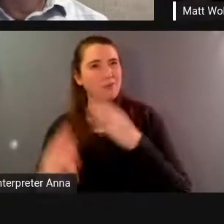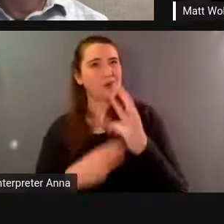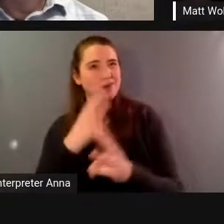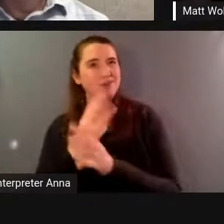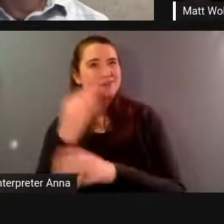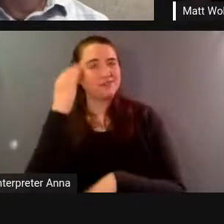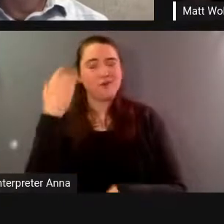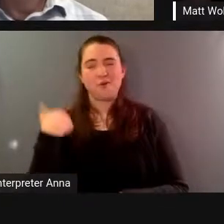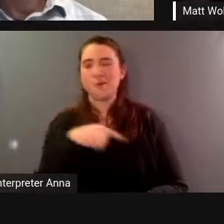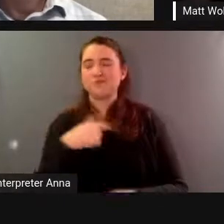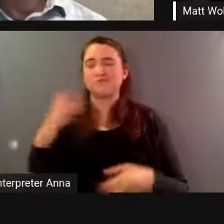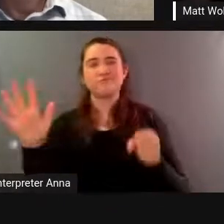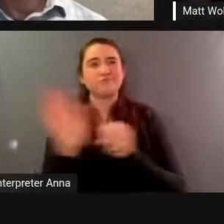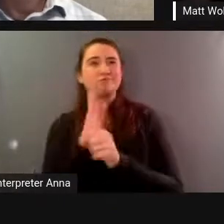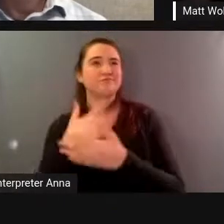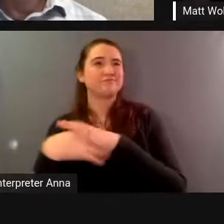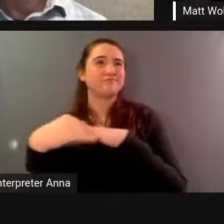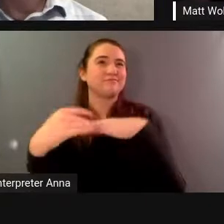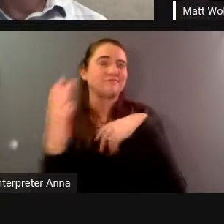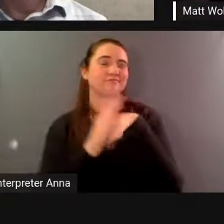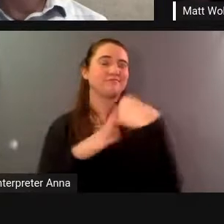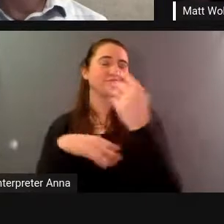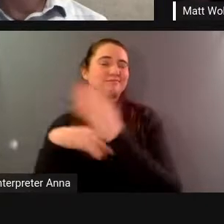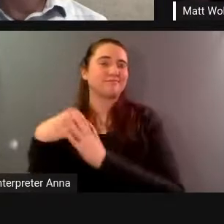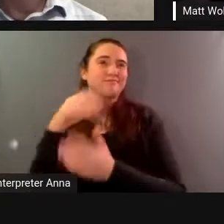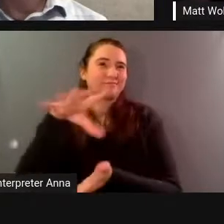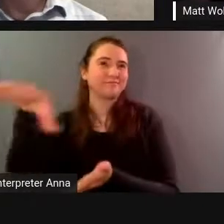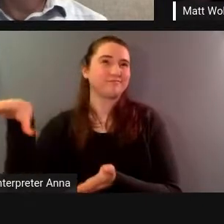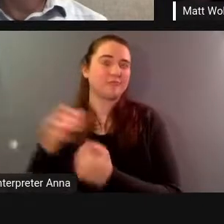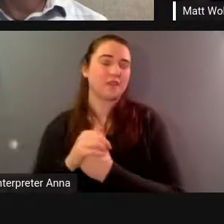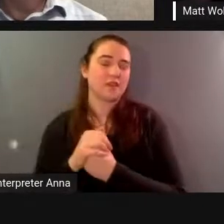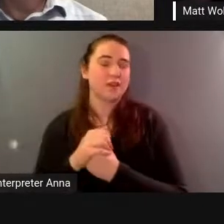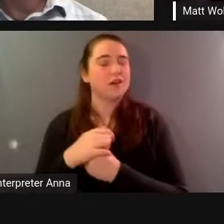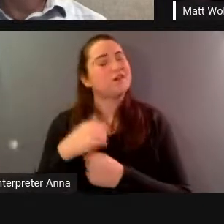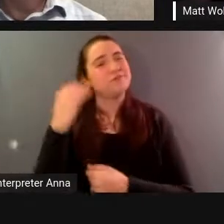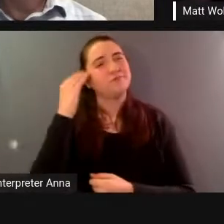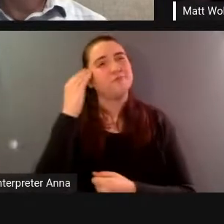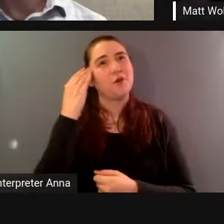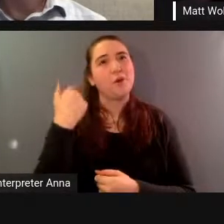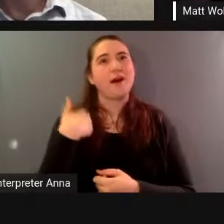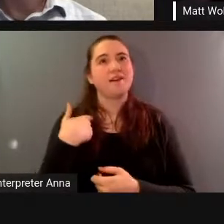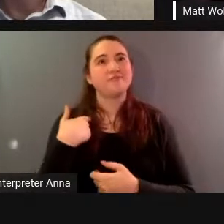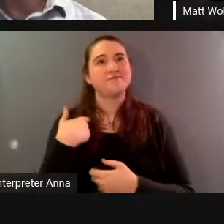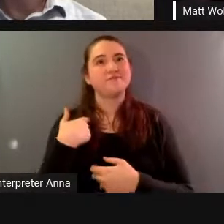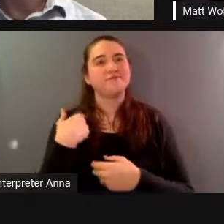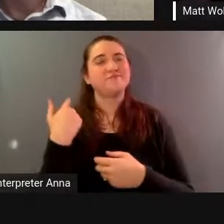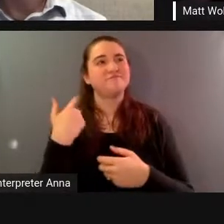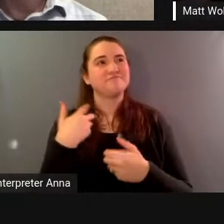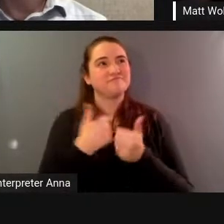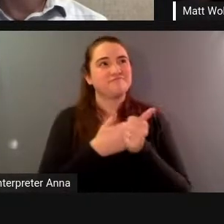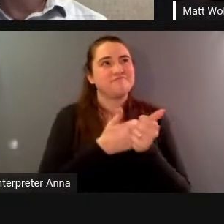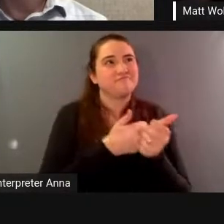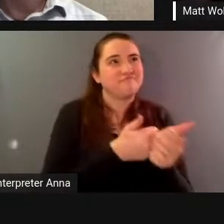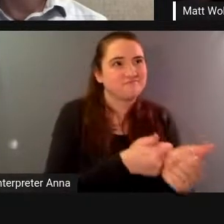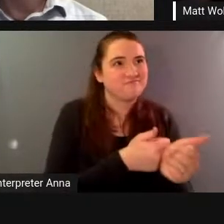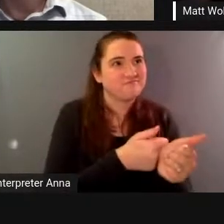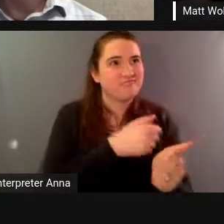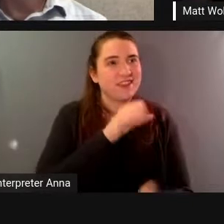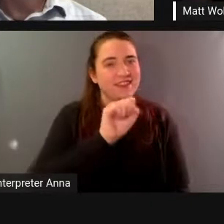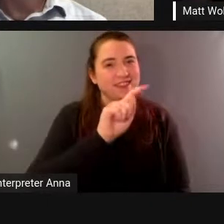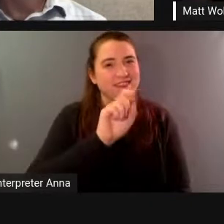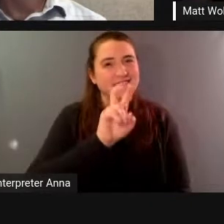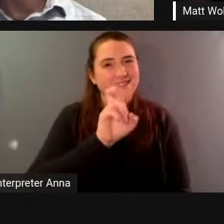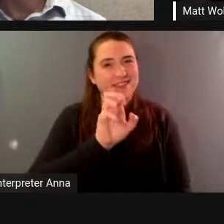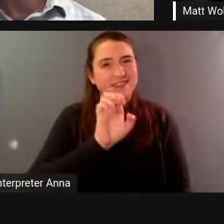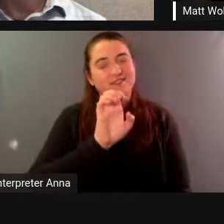comfortable with it so you know we you know i've been tracking uh steve bannon he was a kennedy democrat a you know